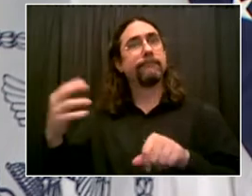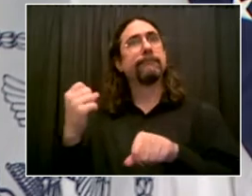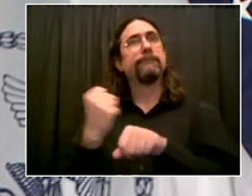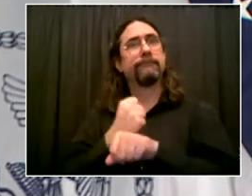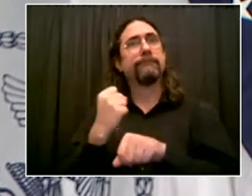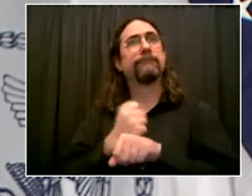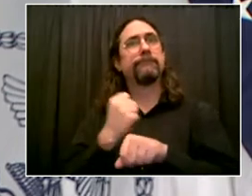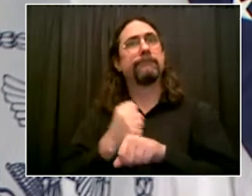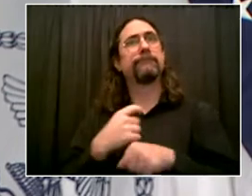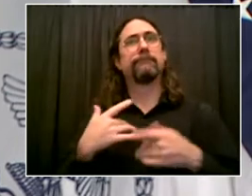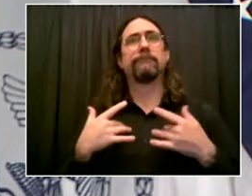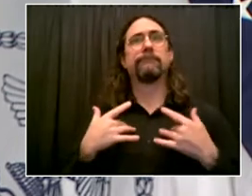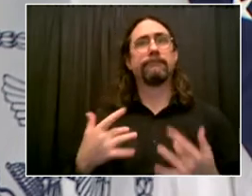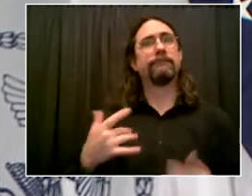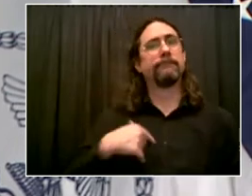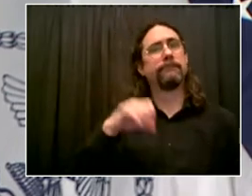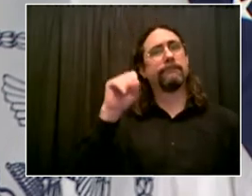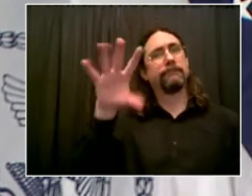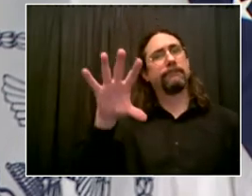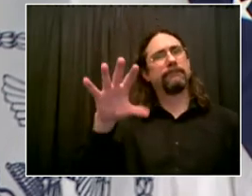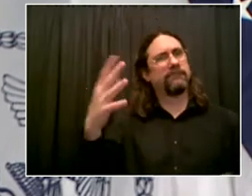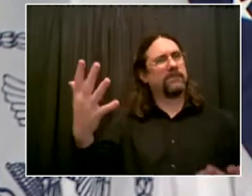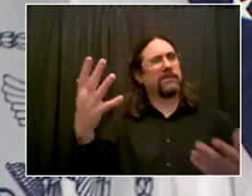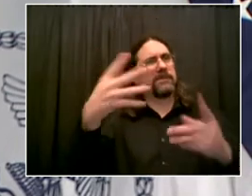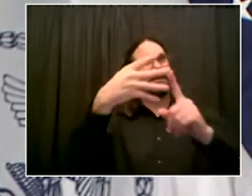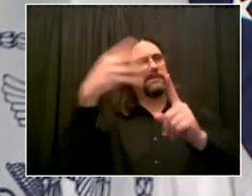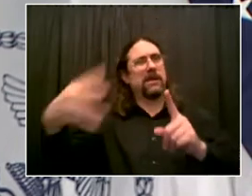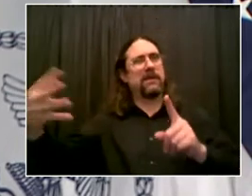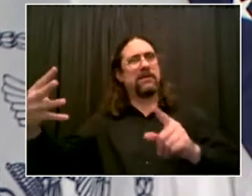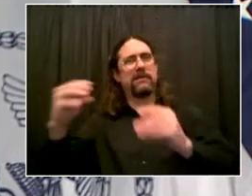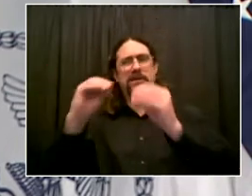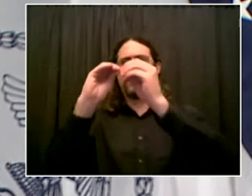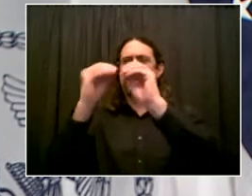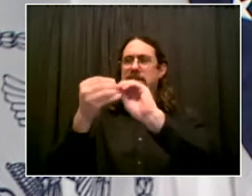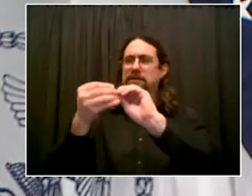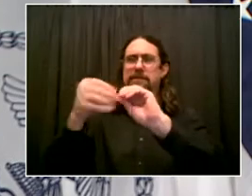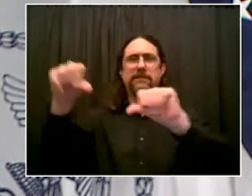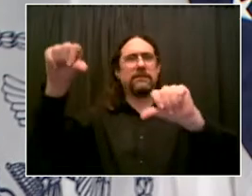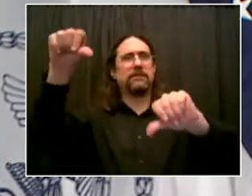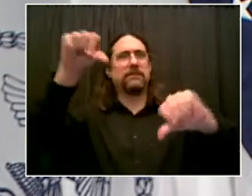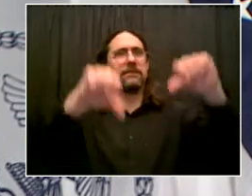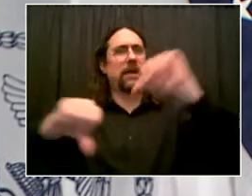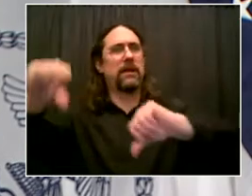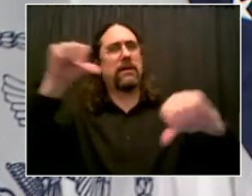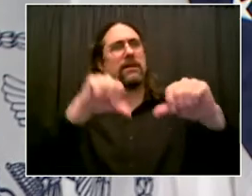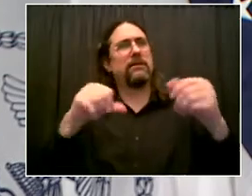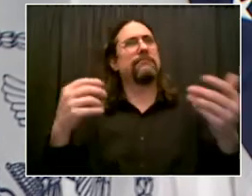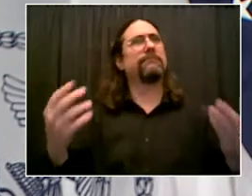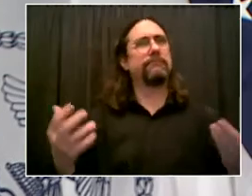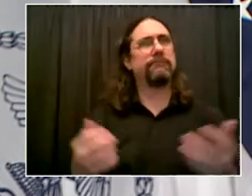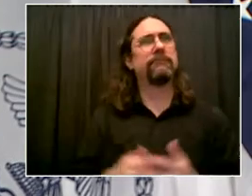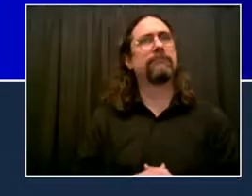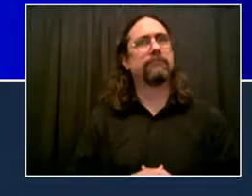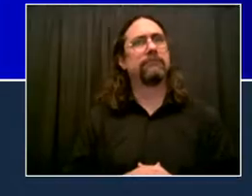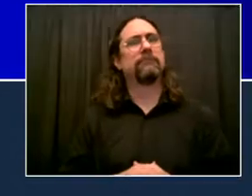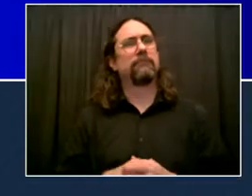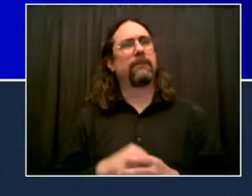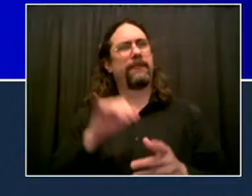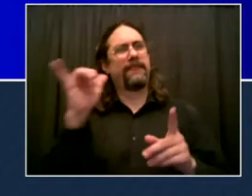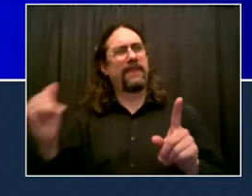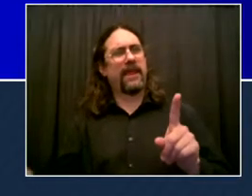really good things to us, and it's all about what all of you did to fight back COVID. So let's look at the indicators today. Number one,